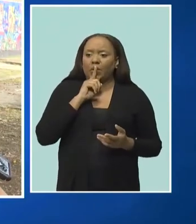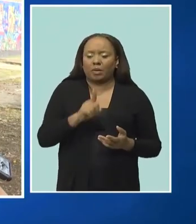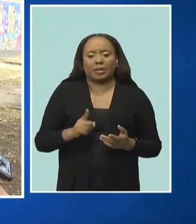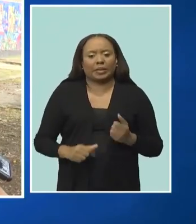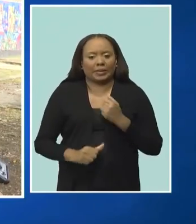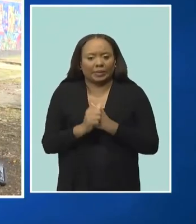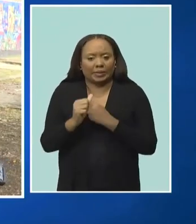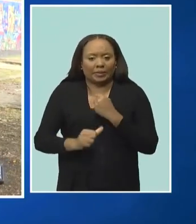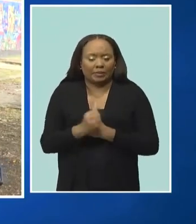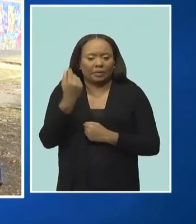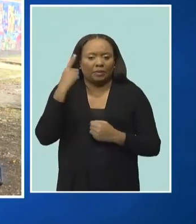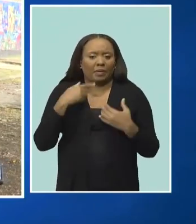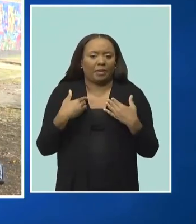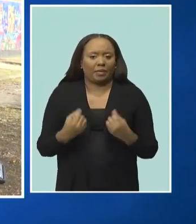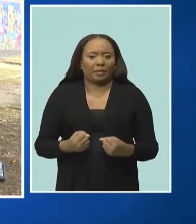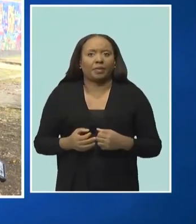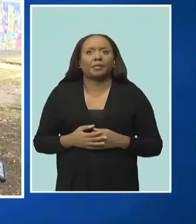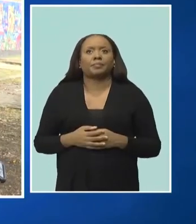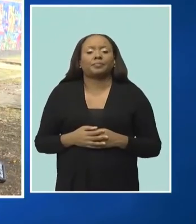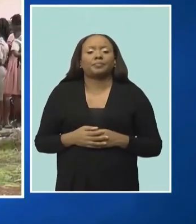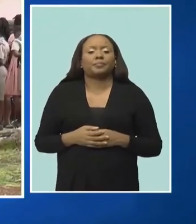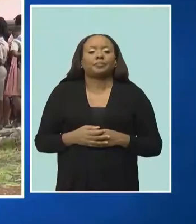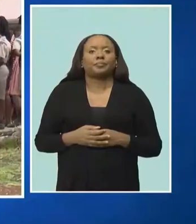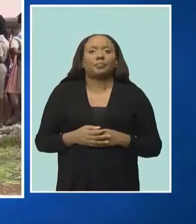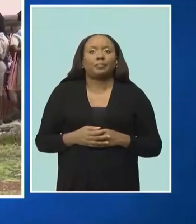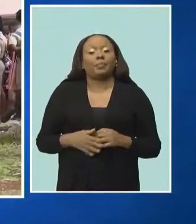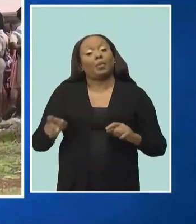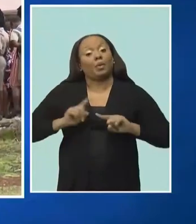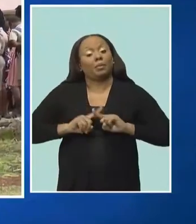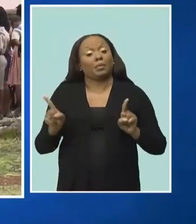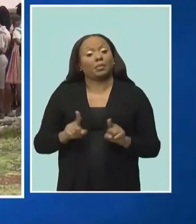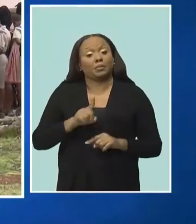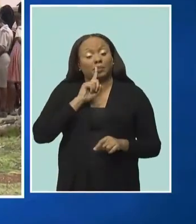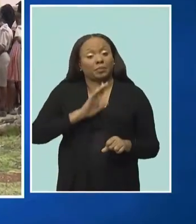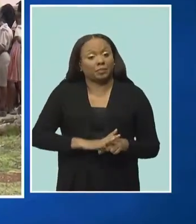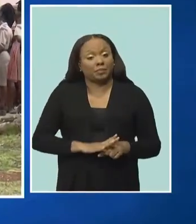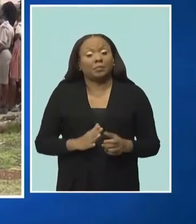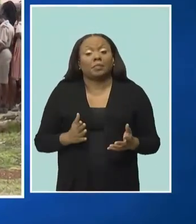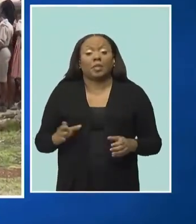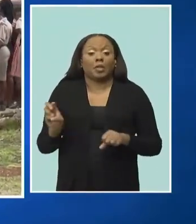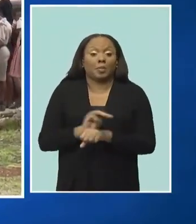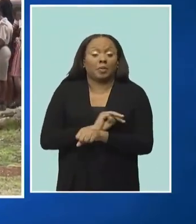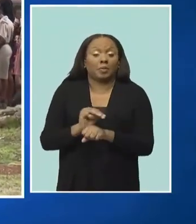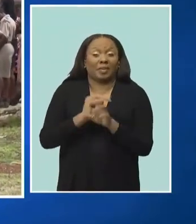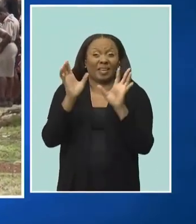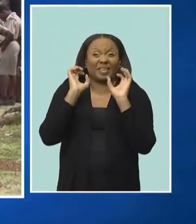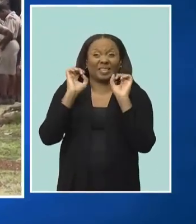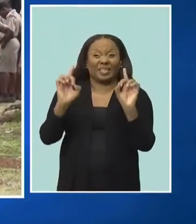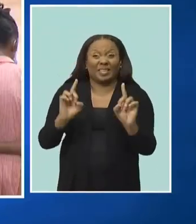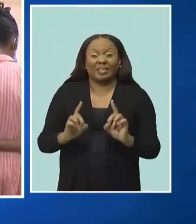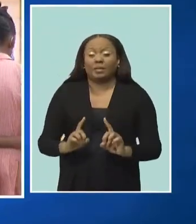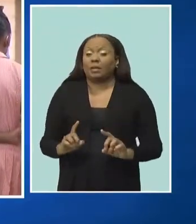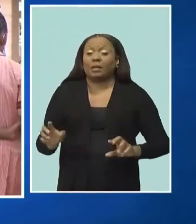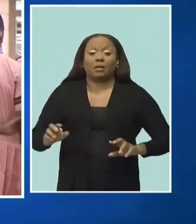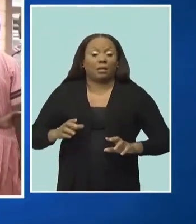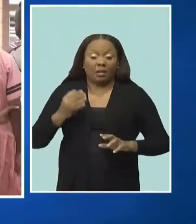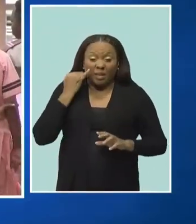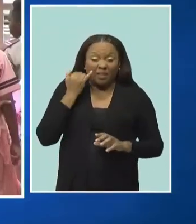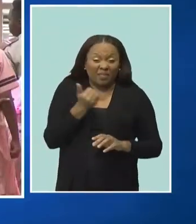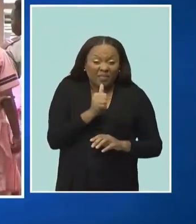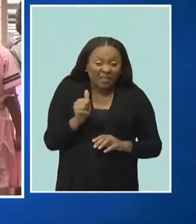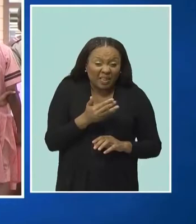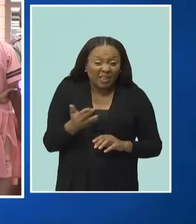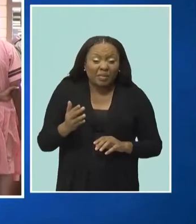to the health. Dr. Archer Bradshaw is, however, giving the assurance that the Ministry of Education stands ready to respond